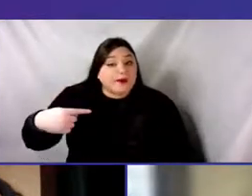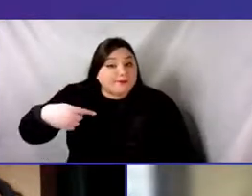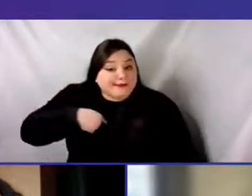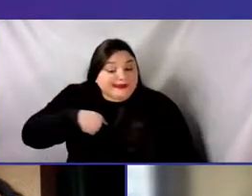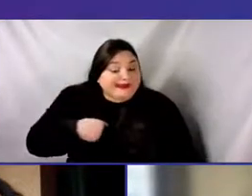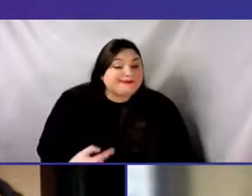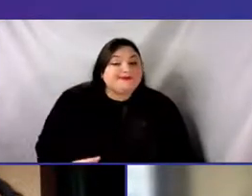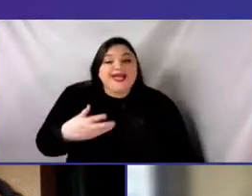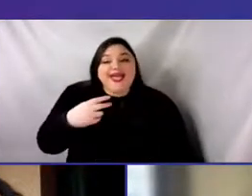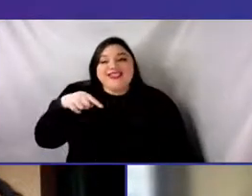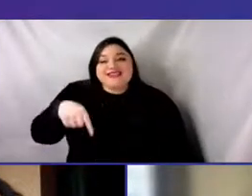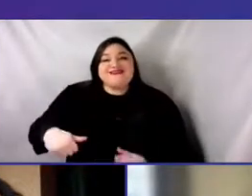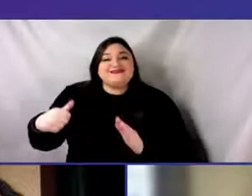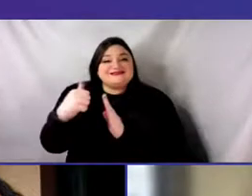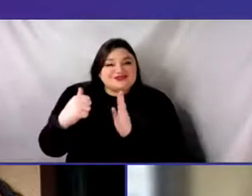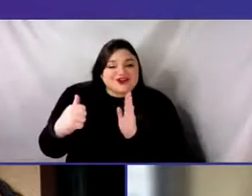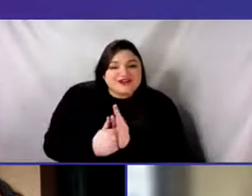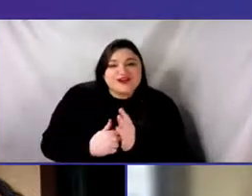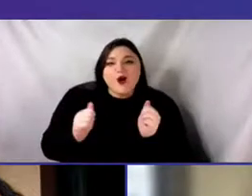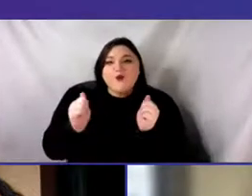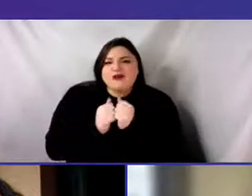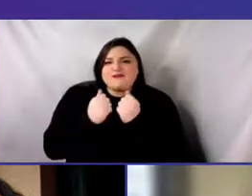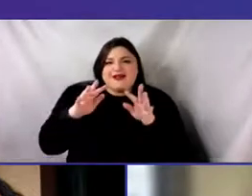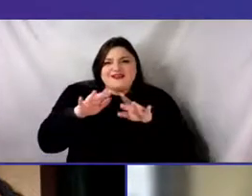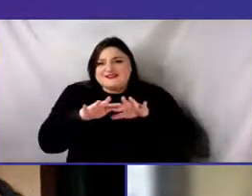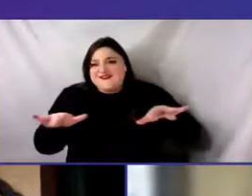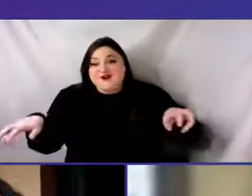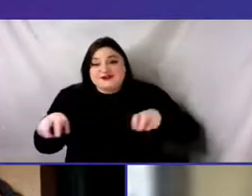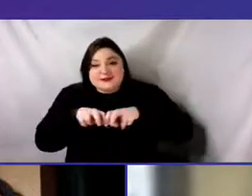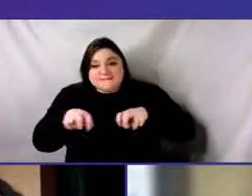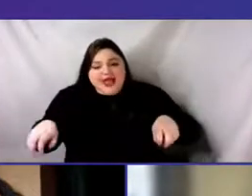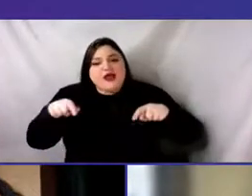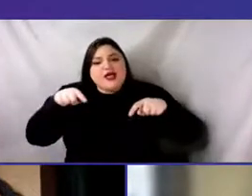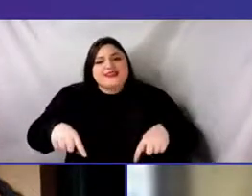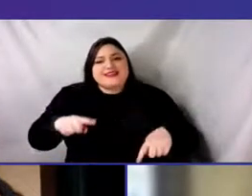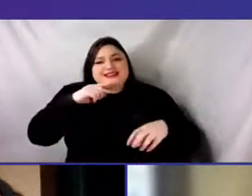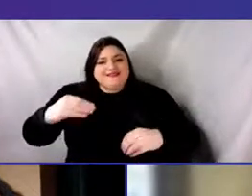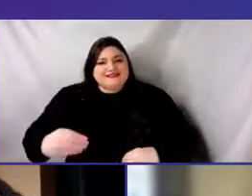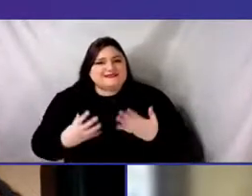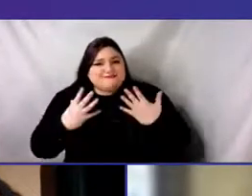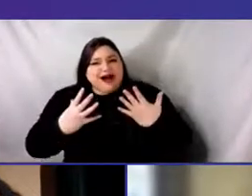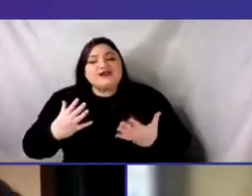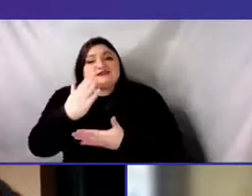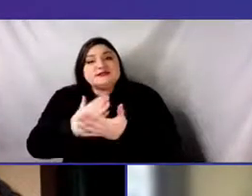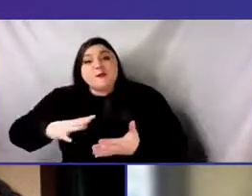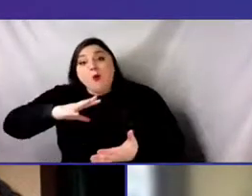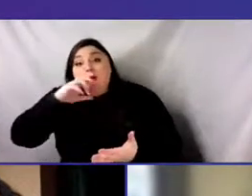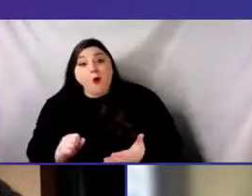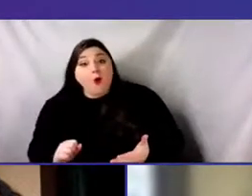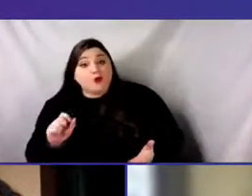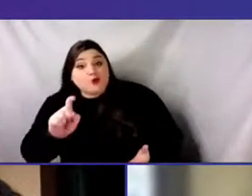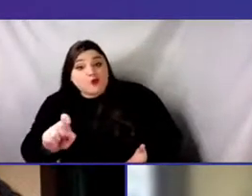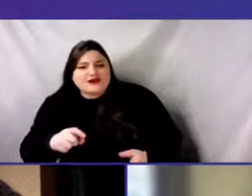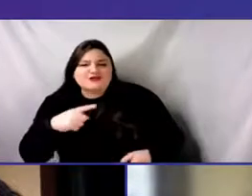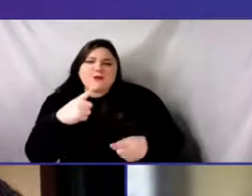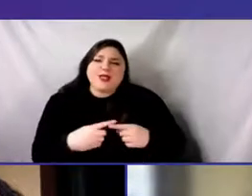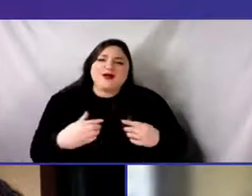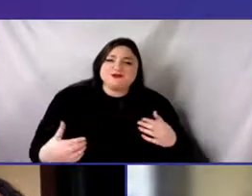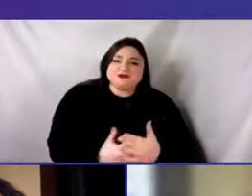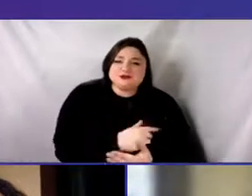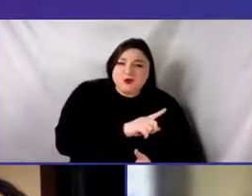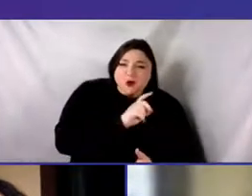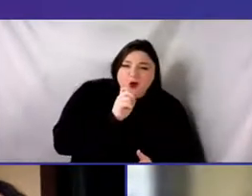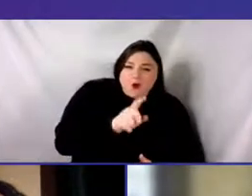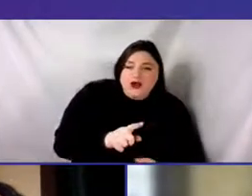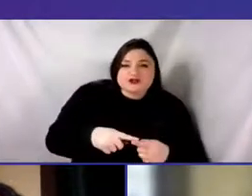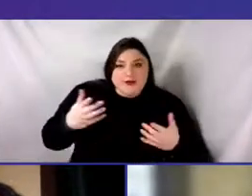both revived old questions and sparked new ones around what multiculturalism might